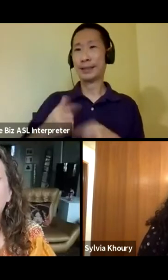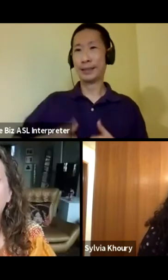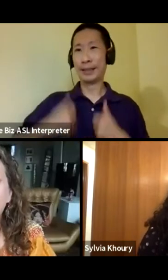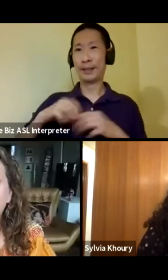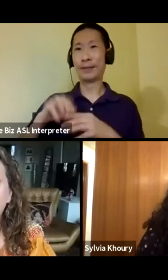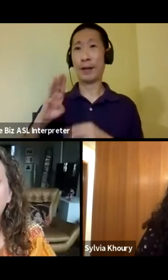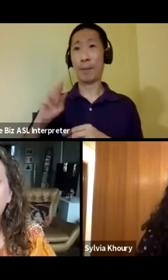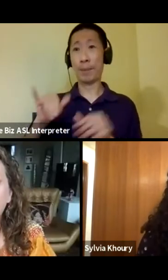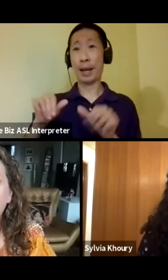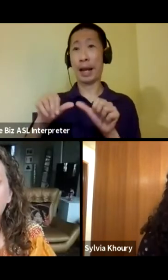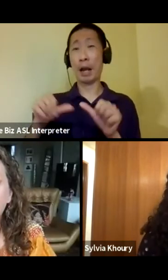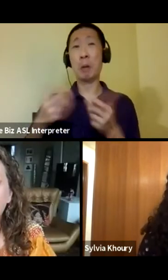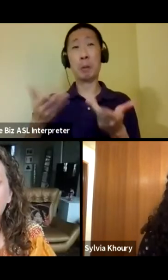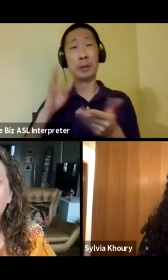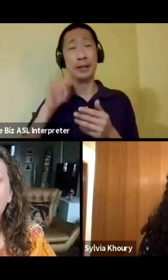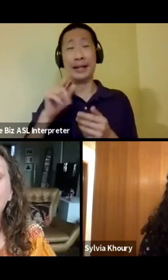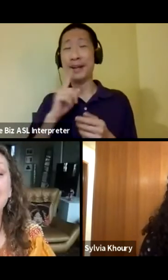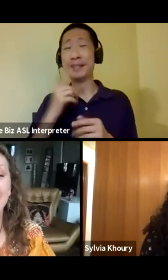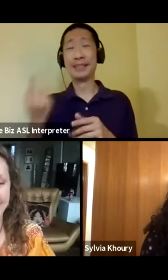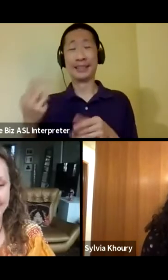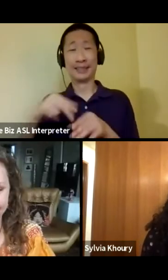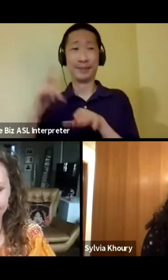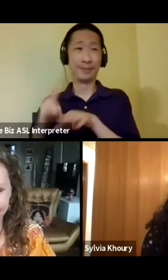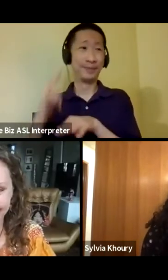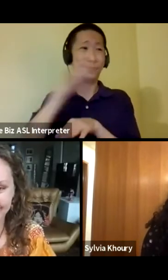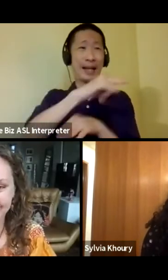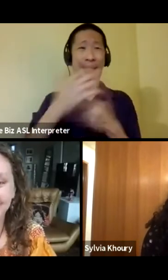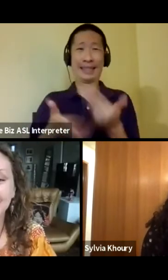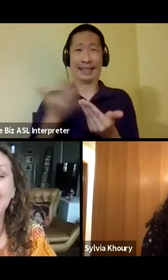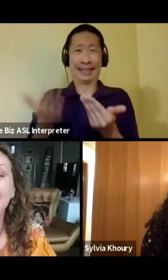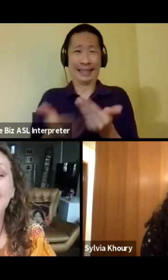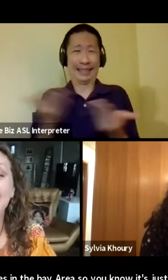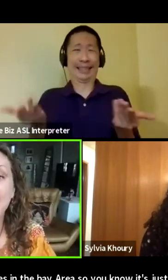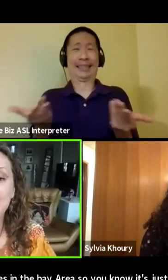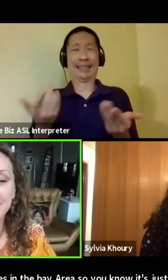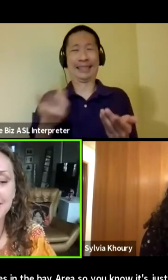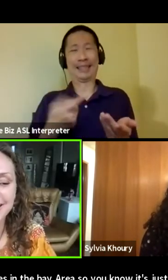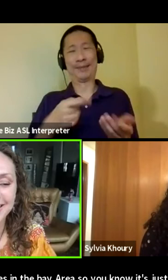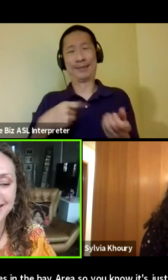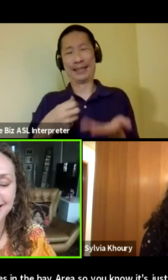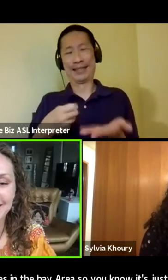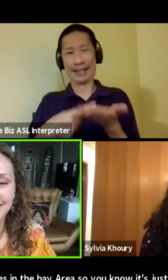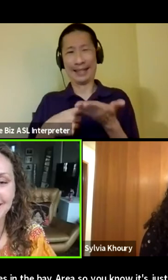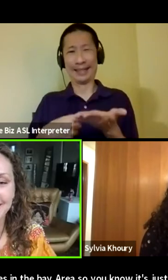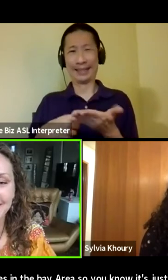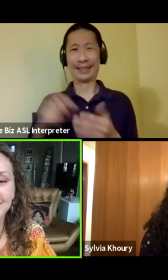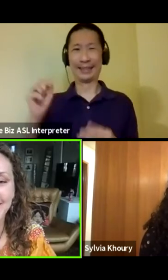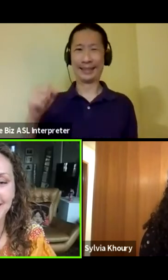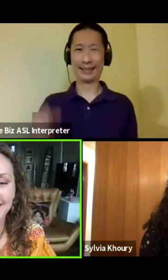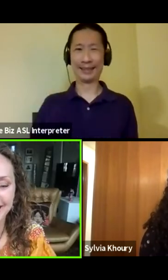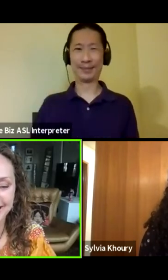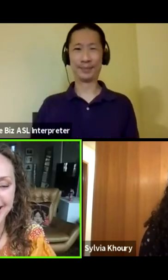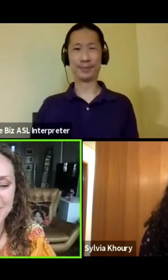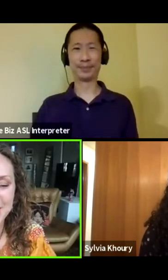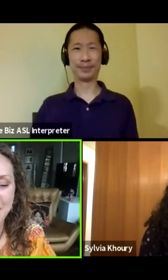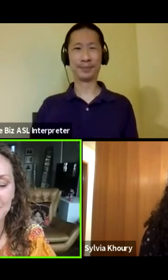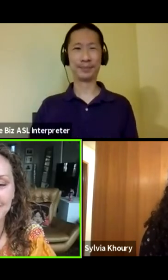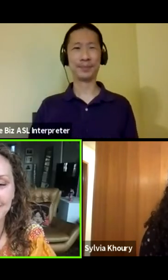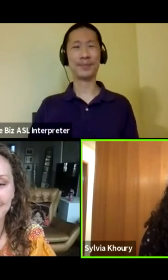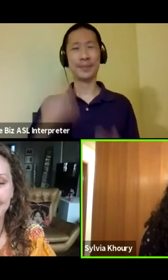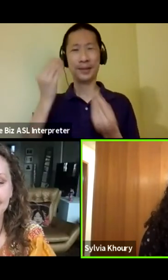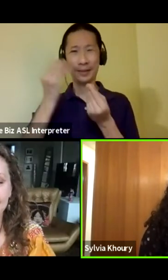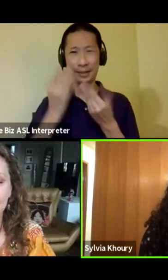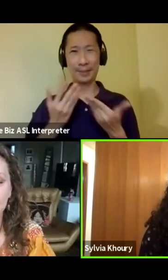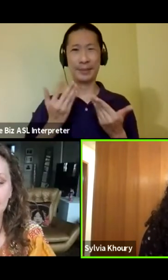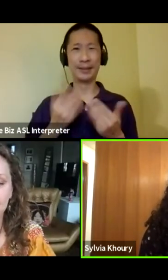So you know, it's just a flight away. We'll talk. Yeah, yeah, please. Okay, let me know.